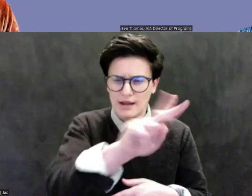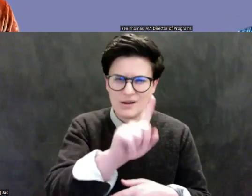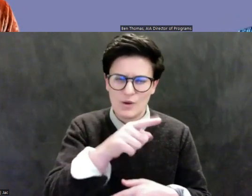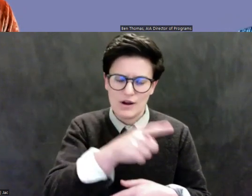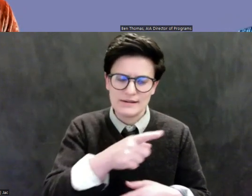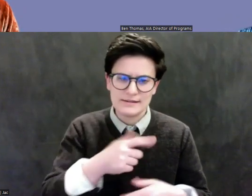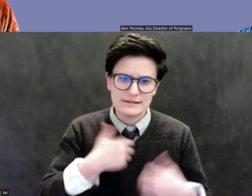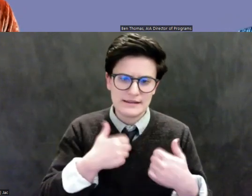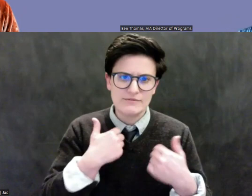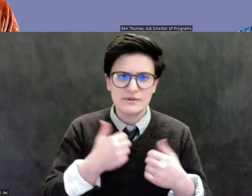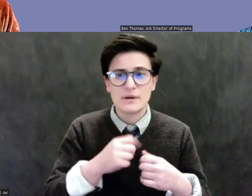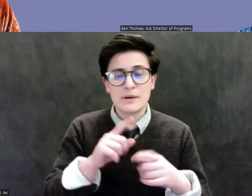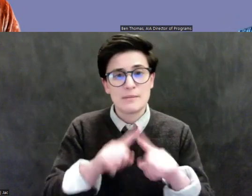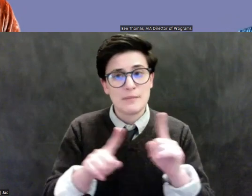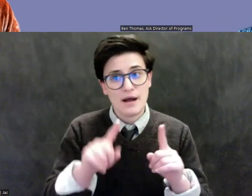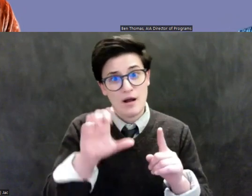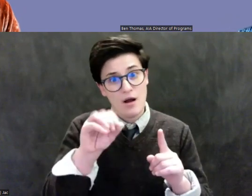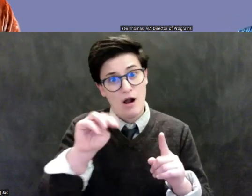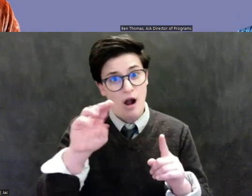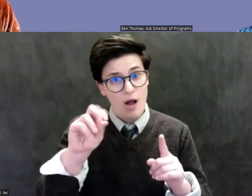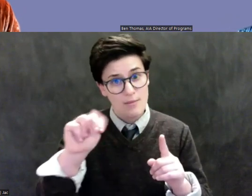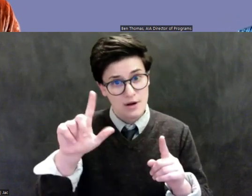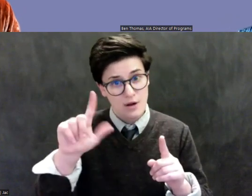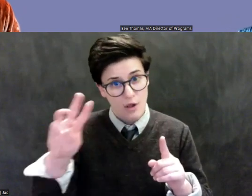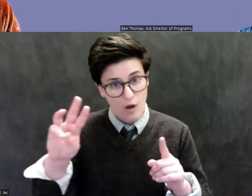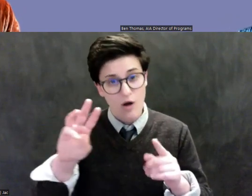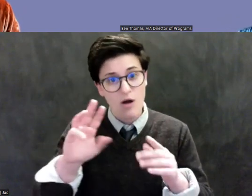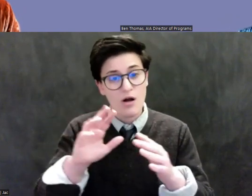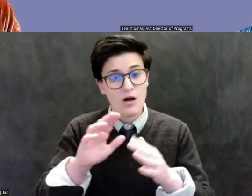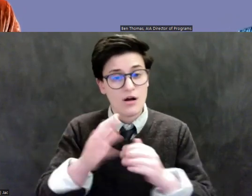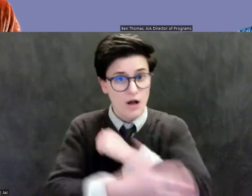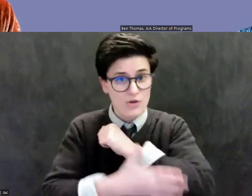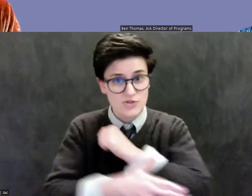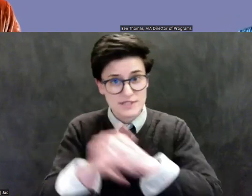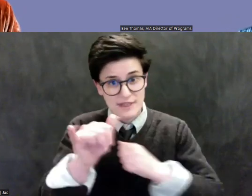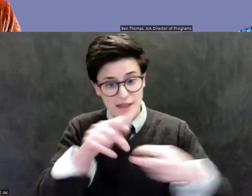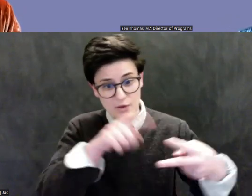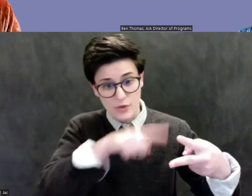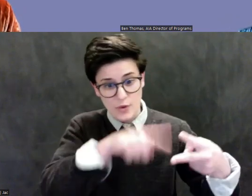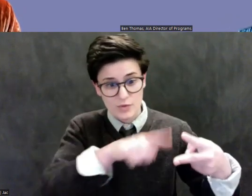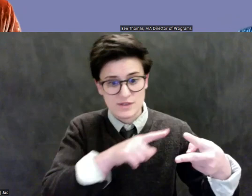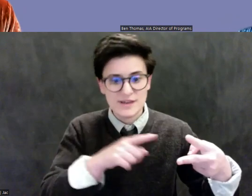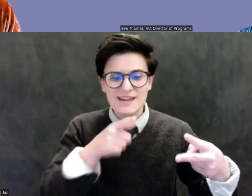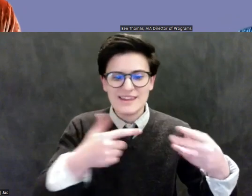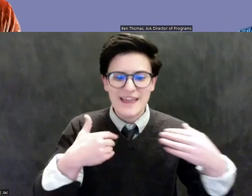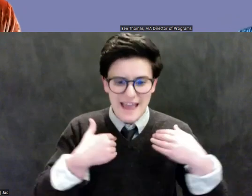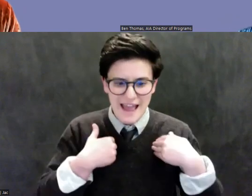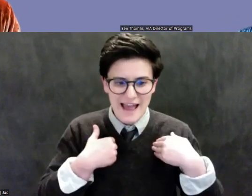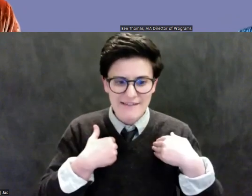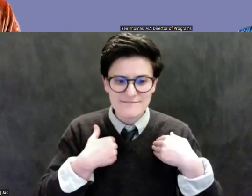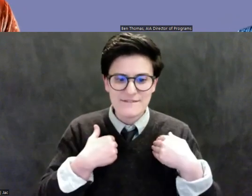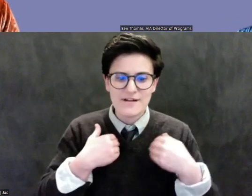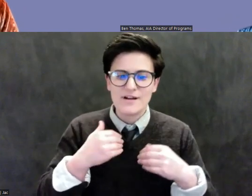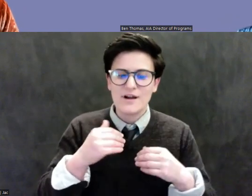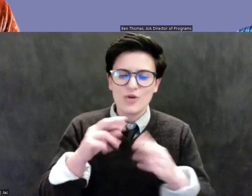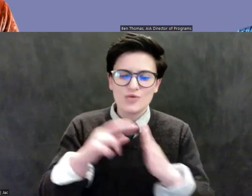law countries like, like those two, there is a maxim that a thief can never transfer a good title. Now, of course, there are ways to get around